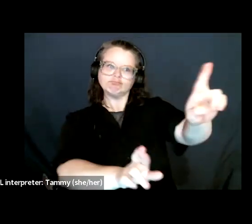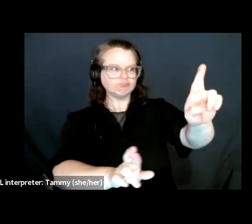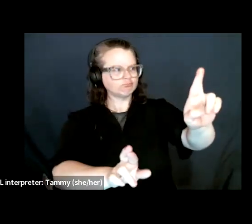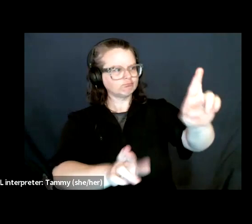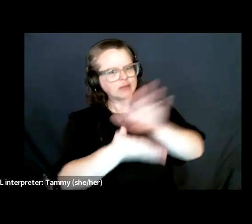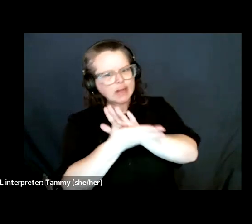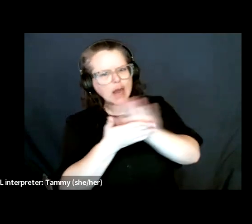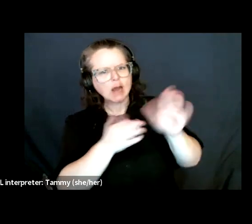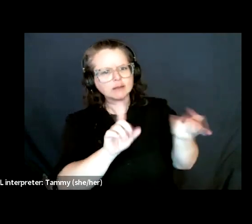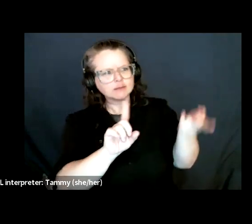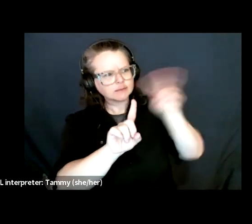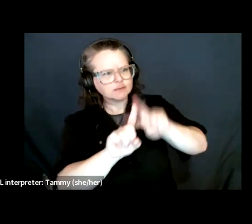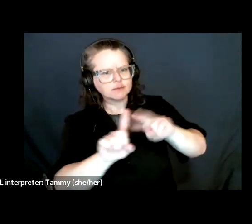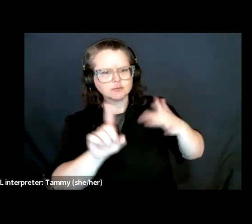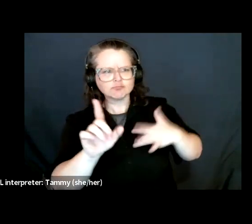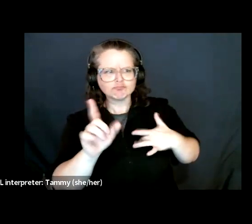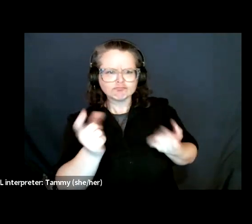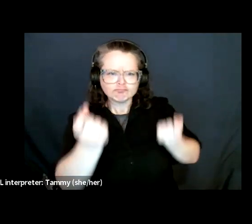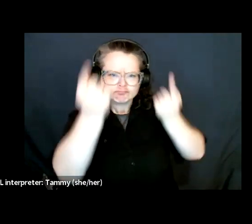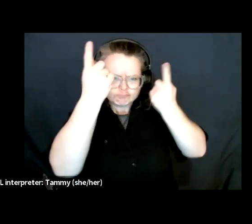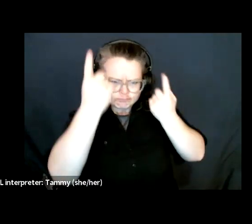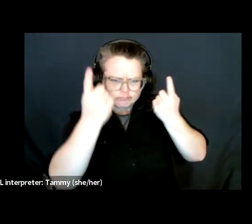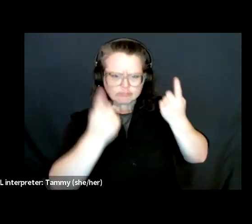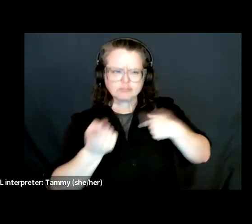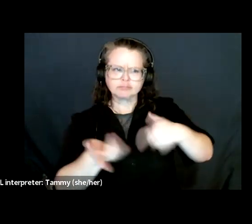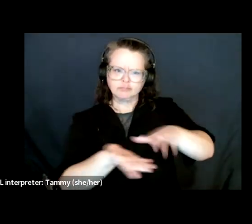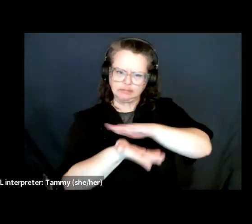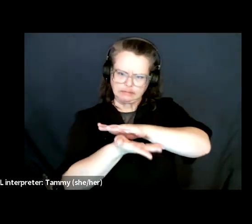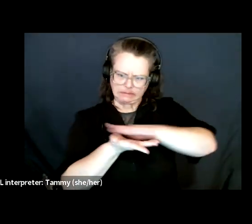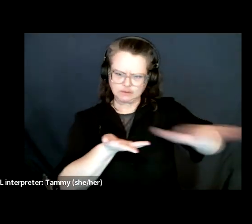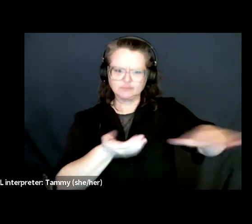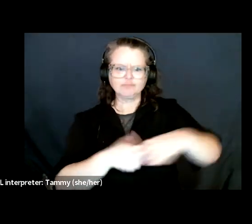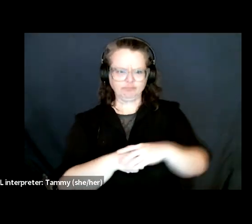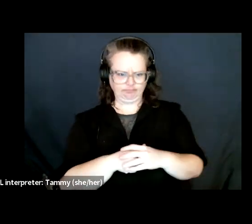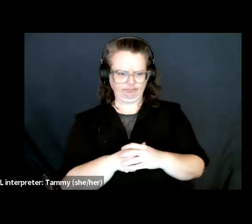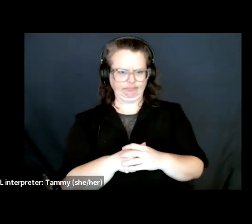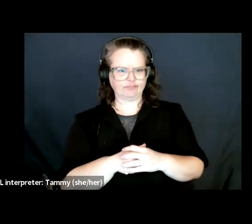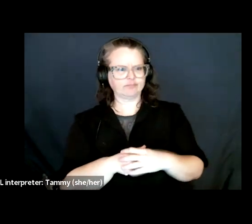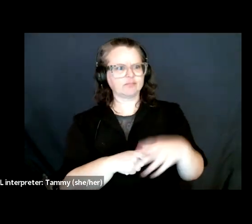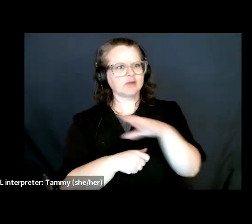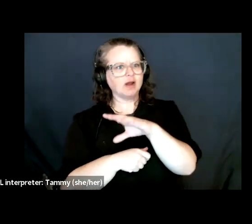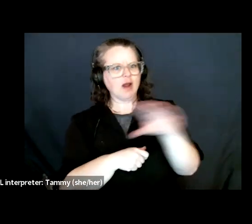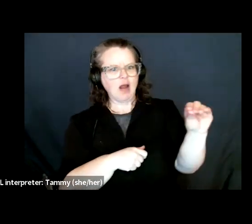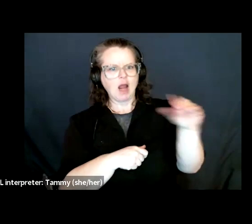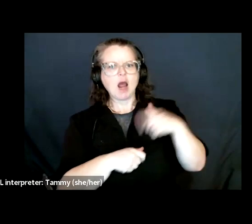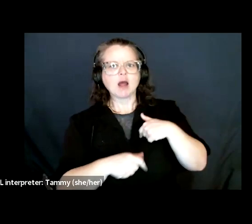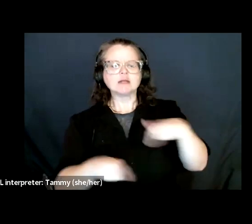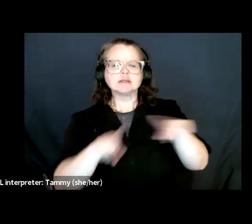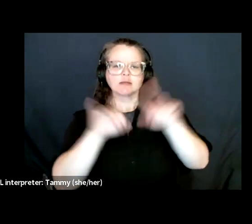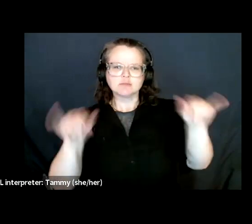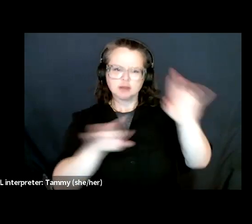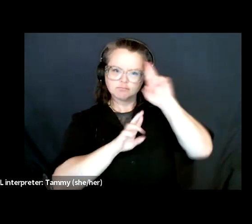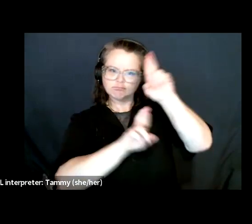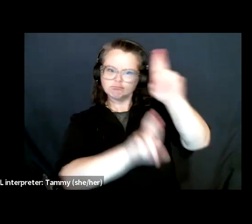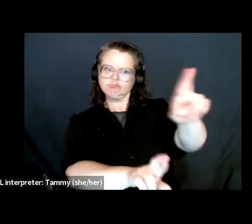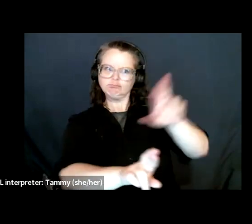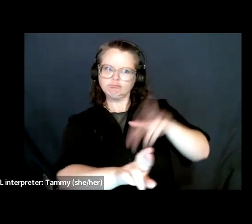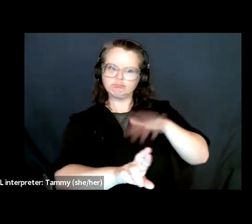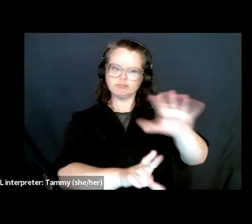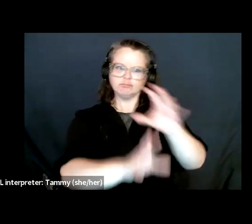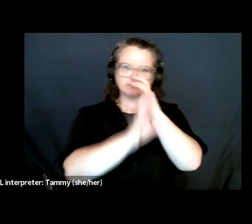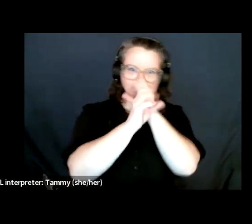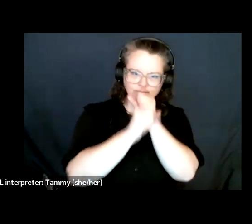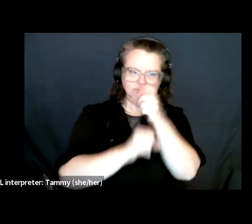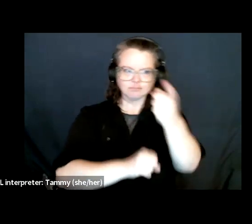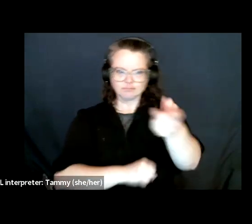please report any violations to techforum at booknetcanada.ca. Do not harass